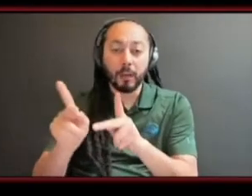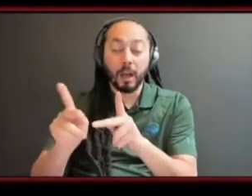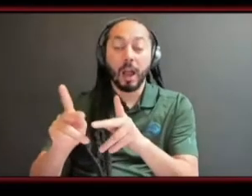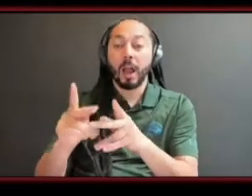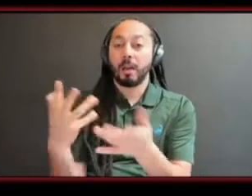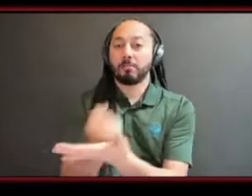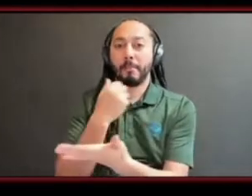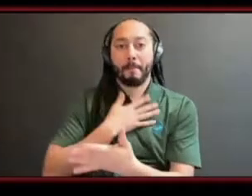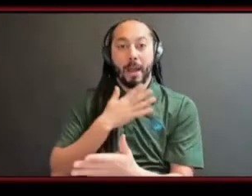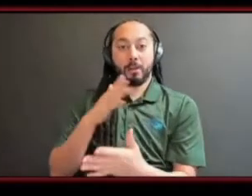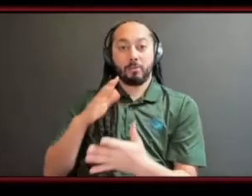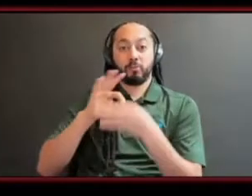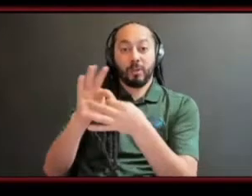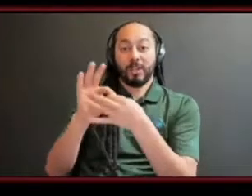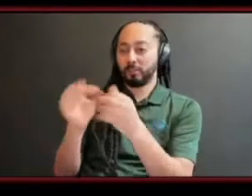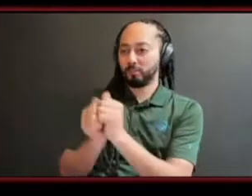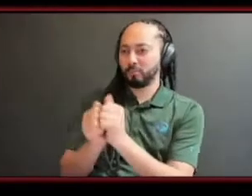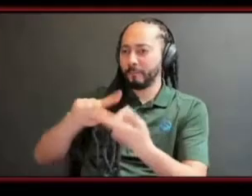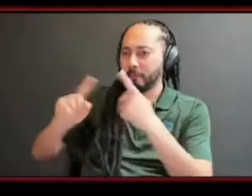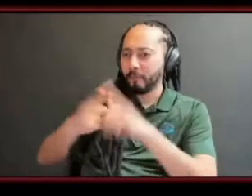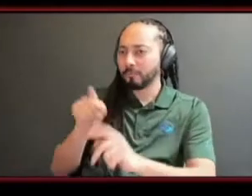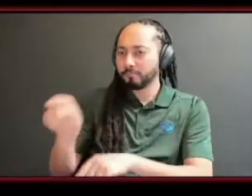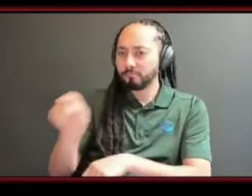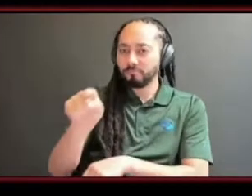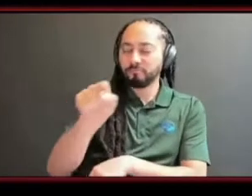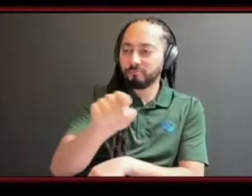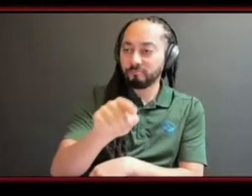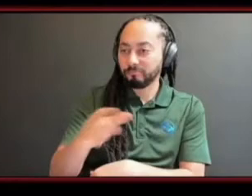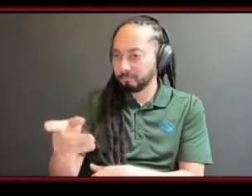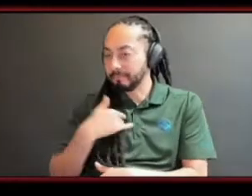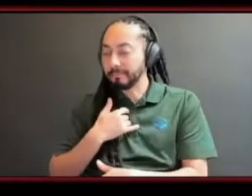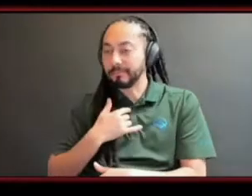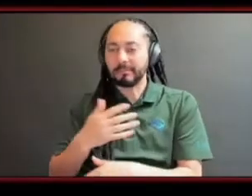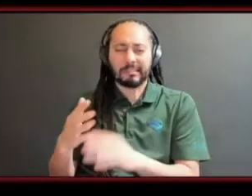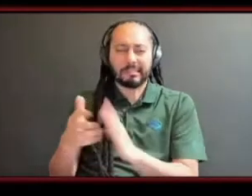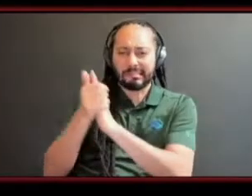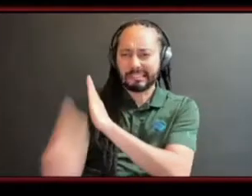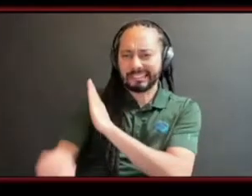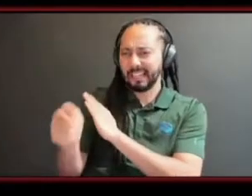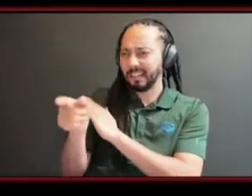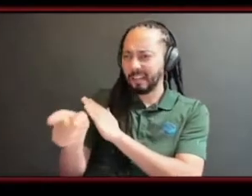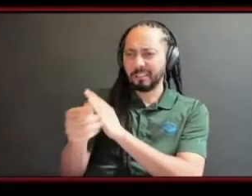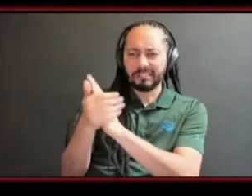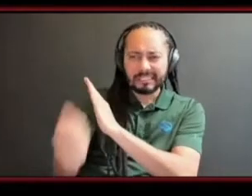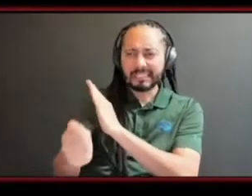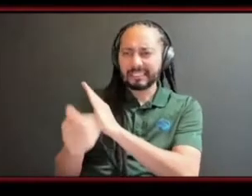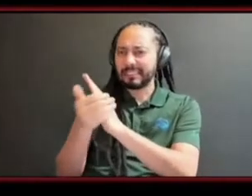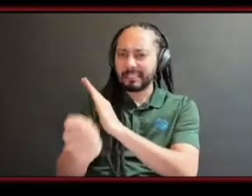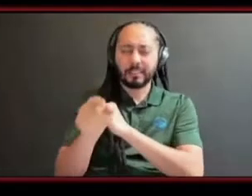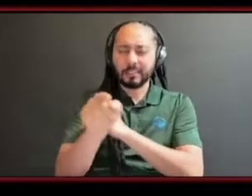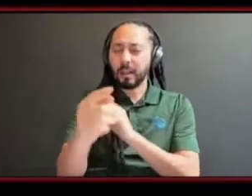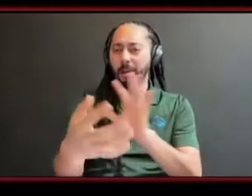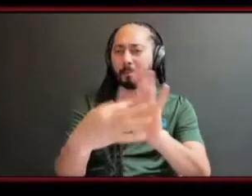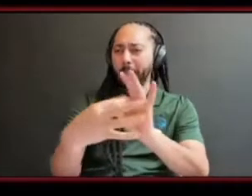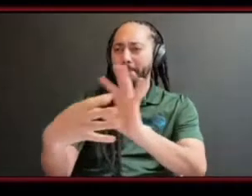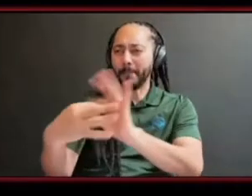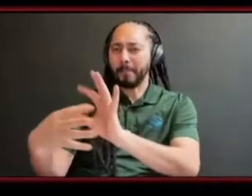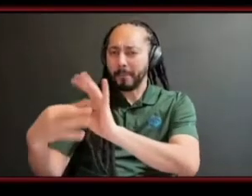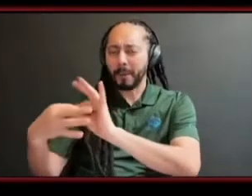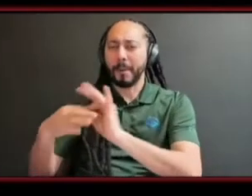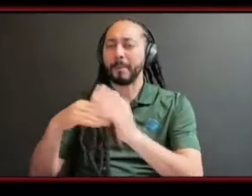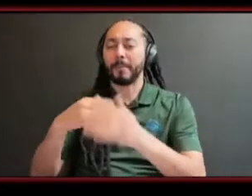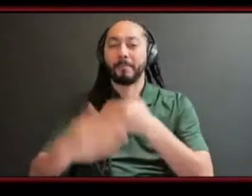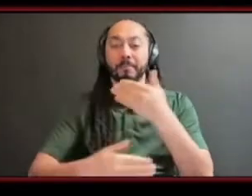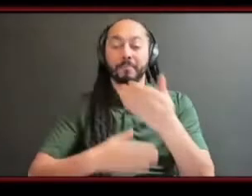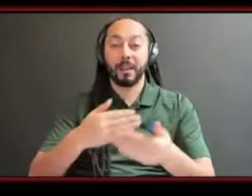like uh uh yeah leveraged my relationships and then from there so when uh in retrospect like i